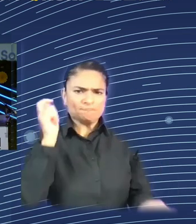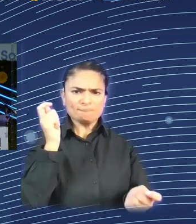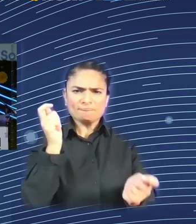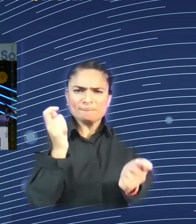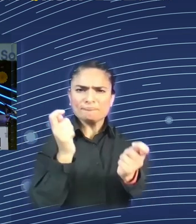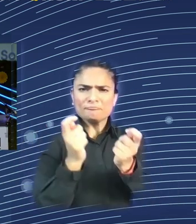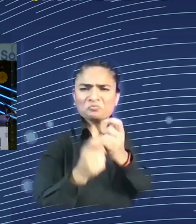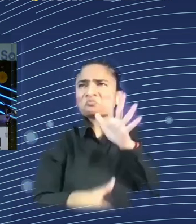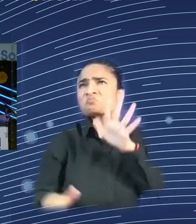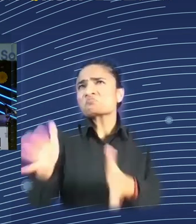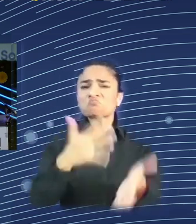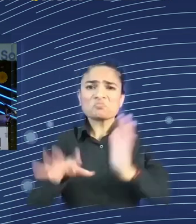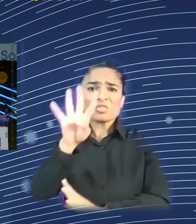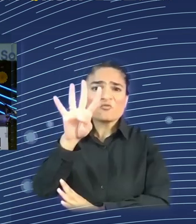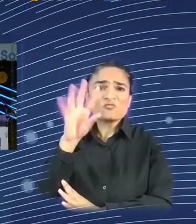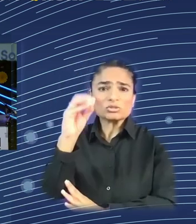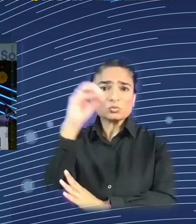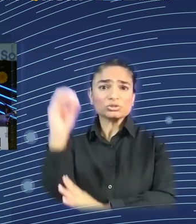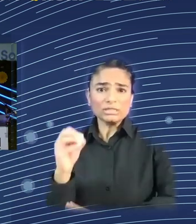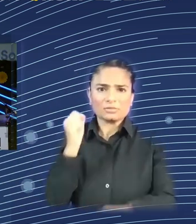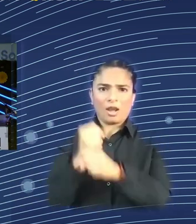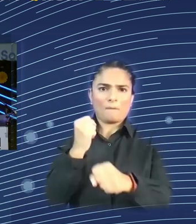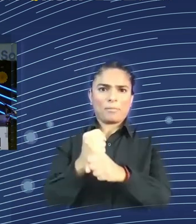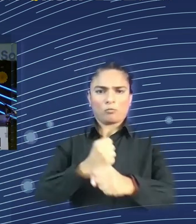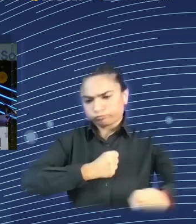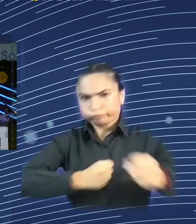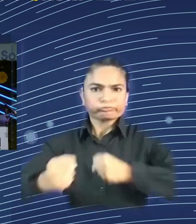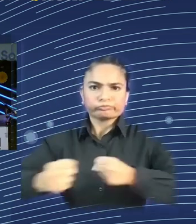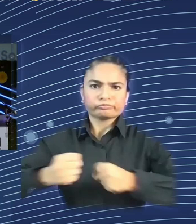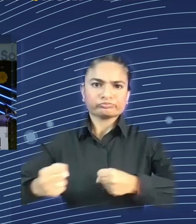consumer durables, basically, mainly, and other machinery.